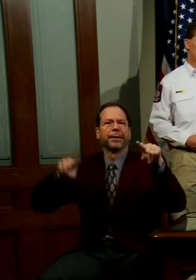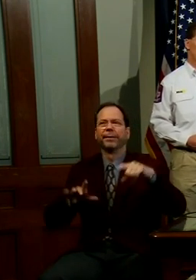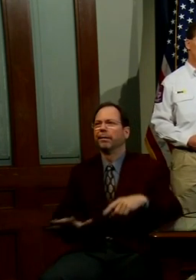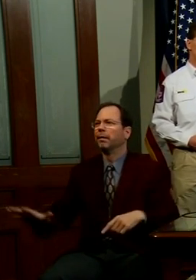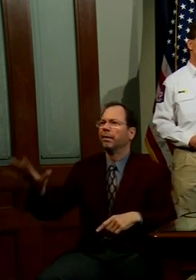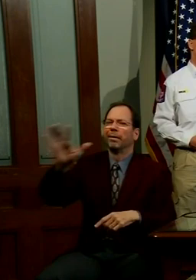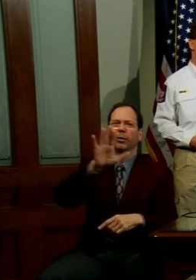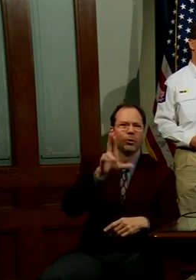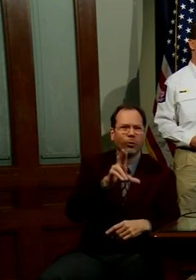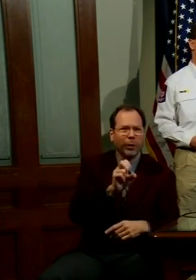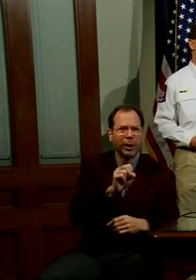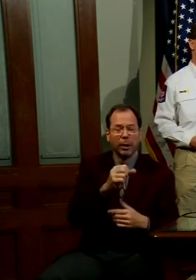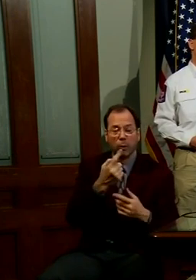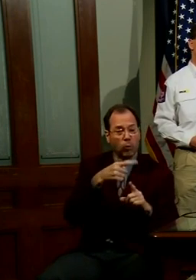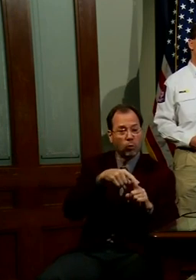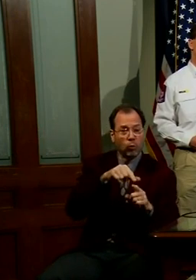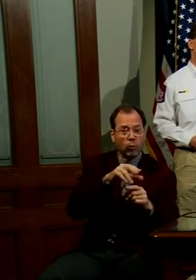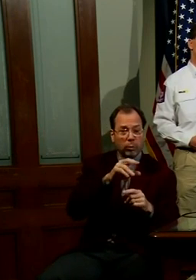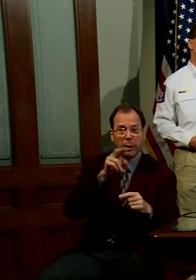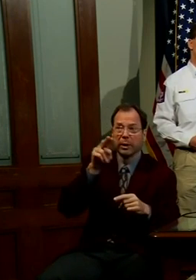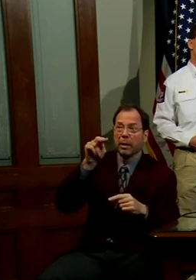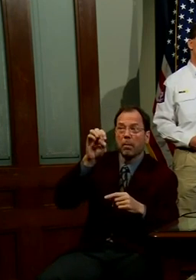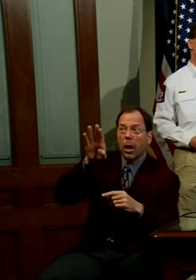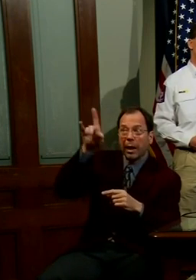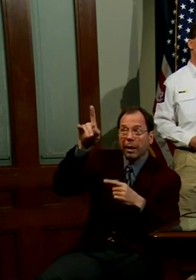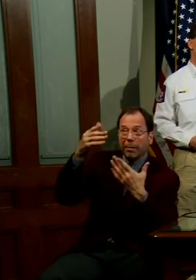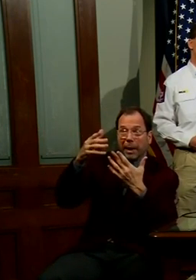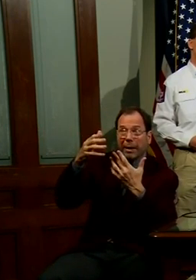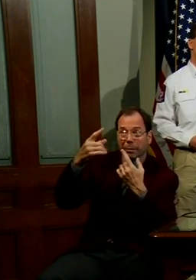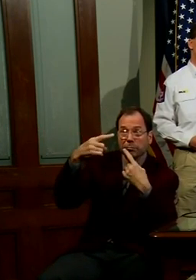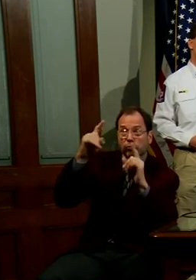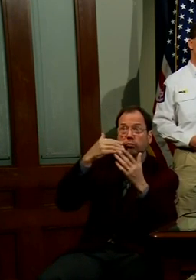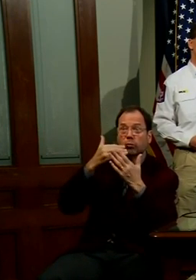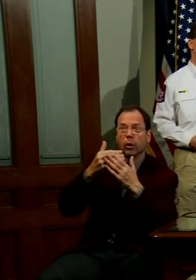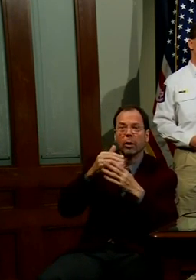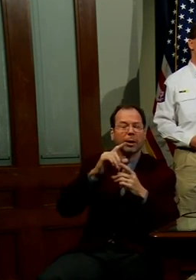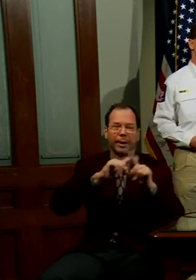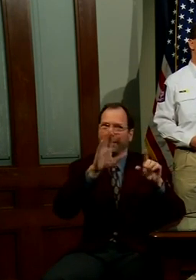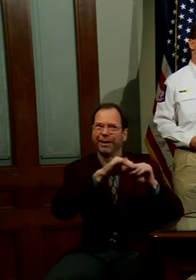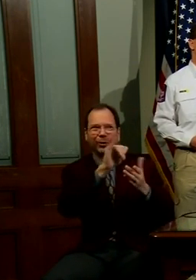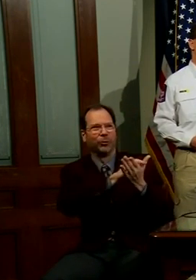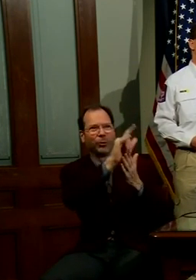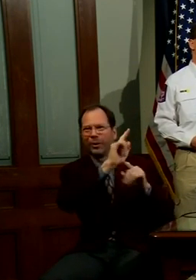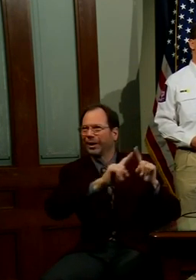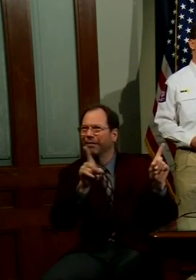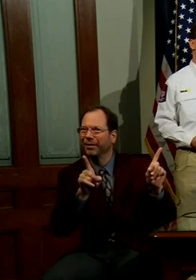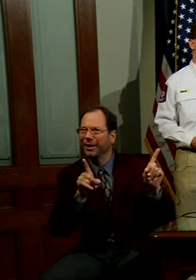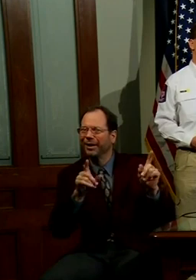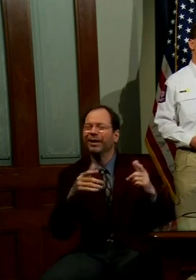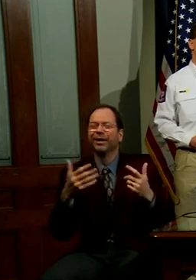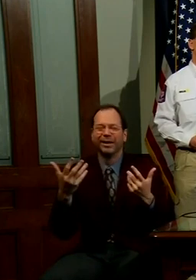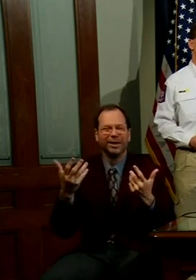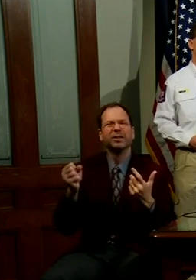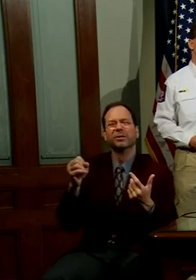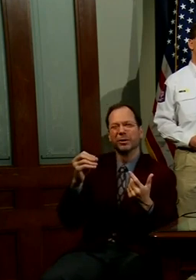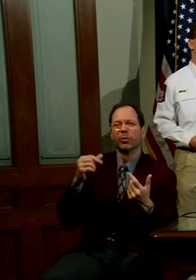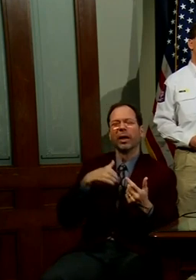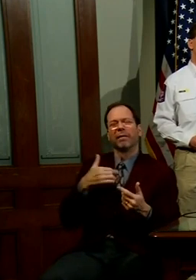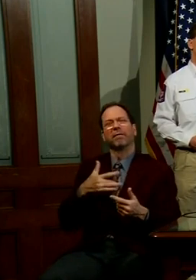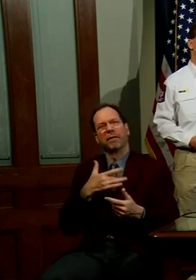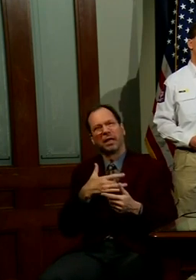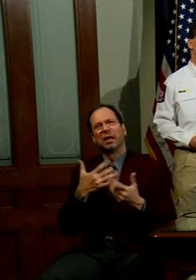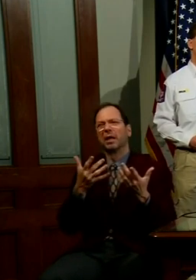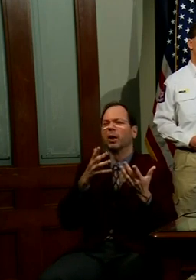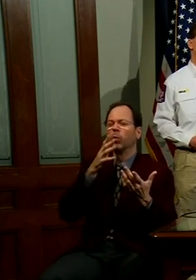States. What may work for Nebraska may be different than what works for New York, et cetera. And so I think that there will be a level